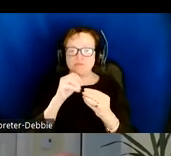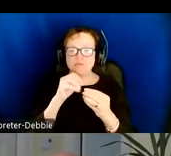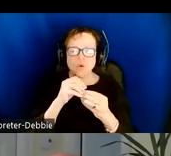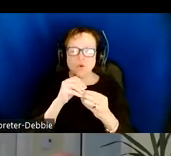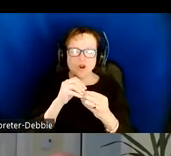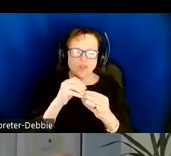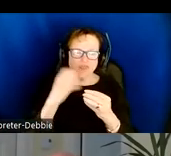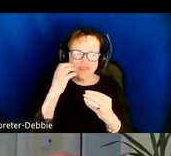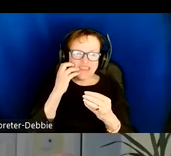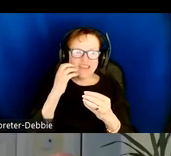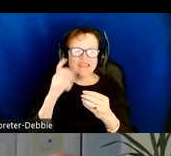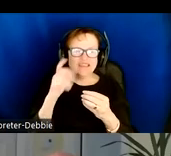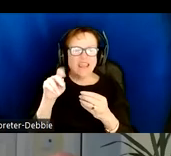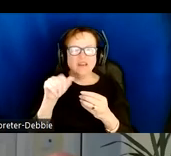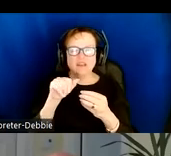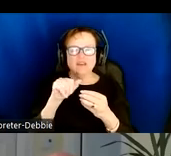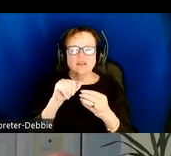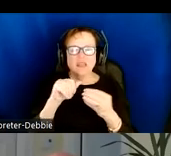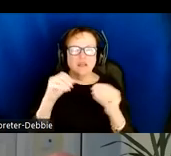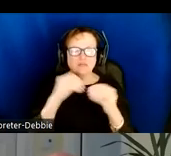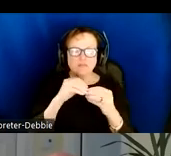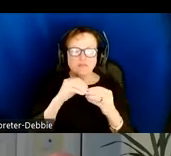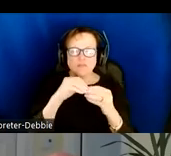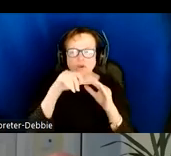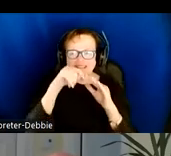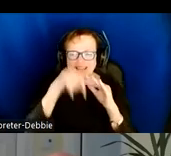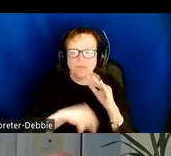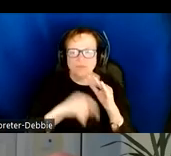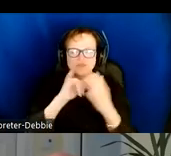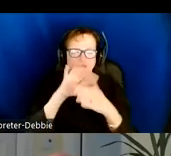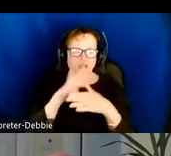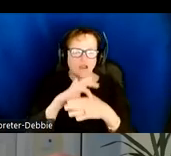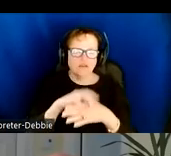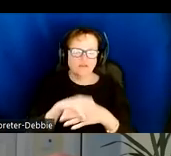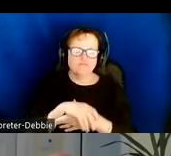supported with additional richness, more depth to the content that can be rendered.